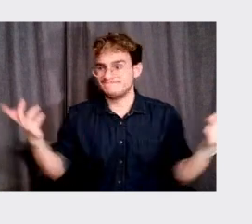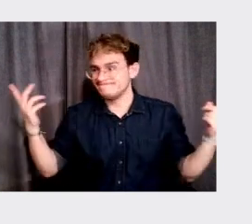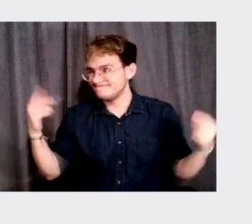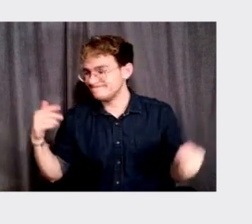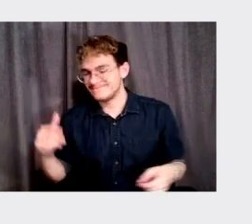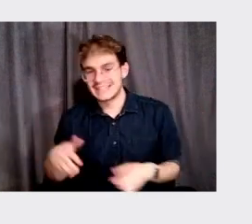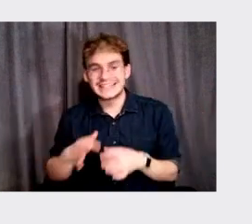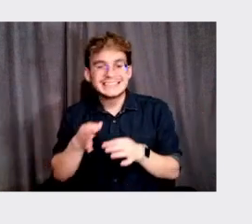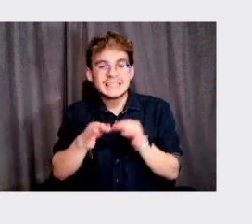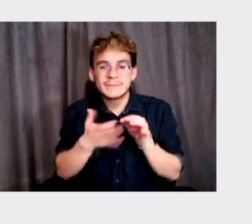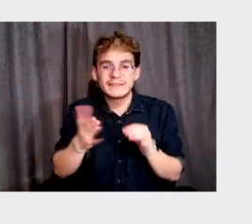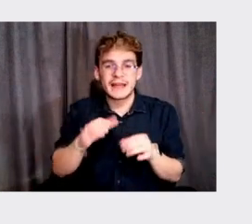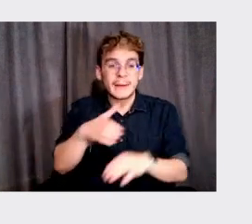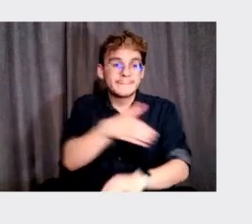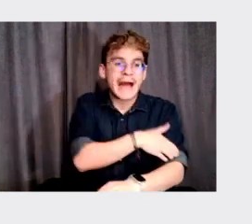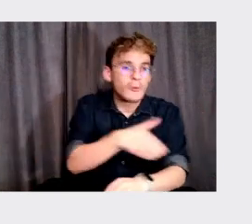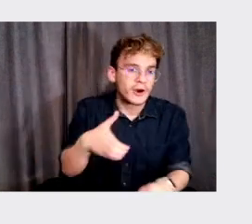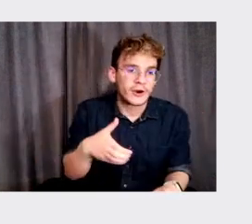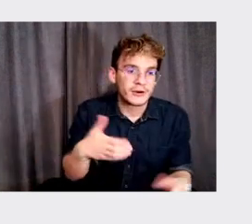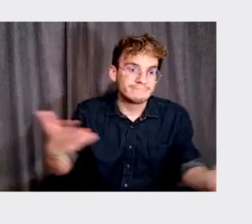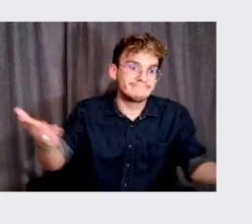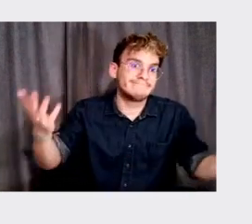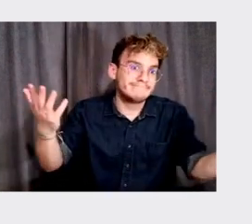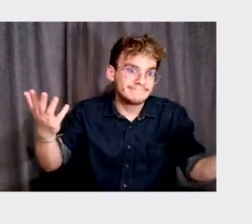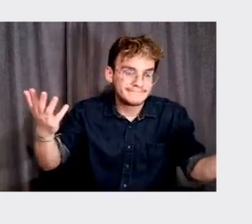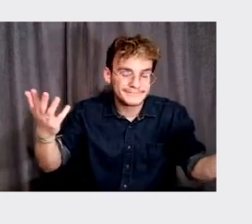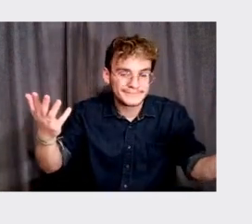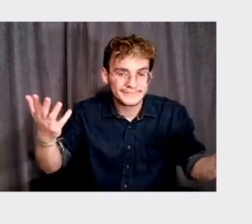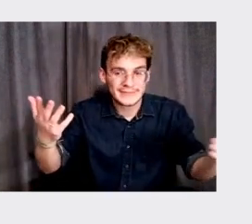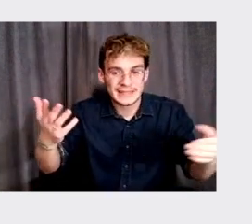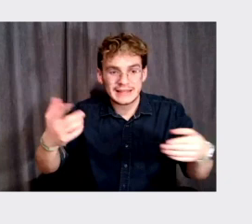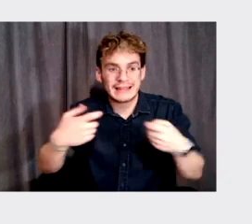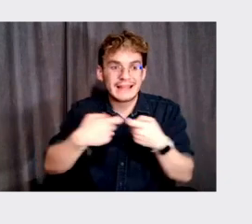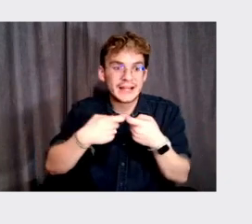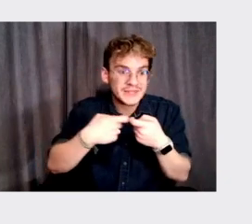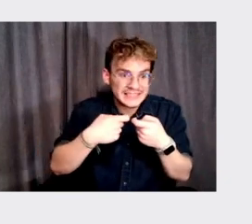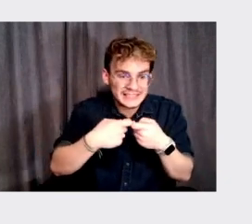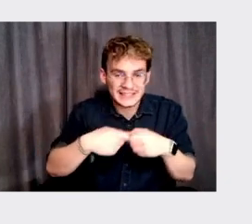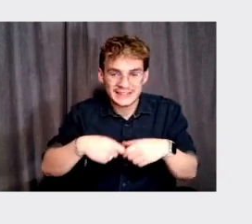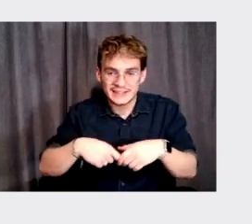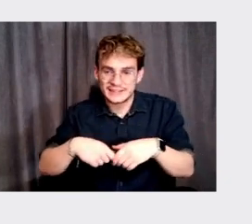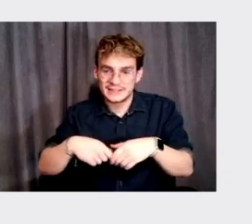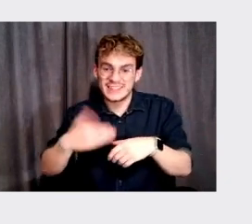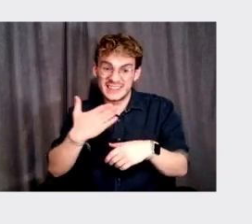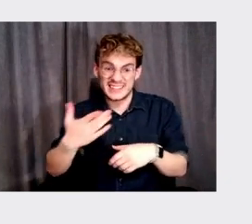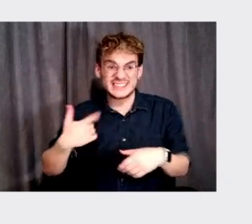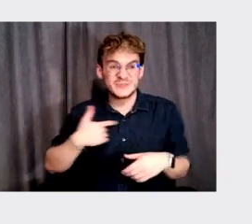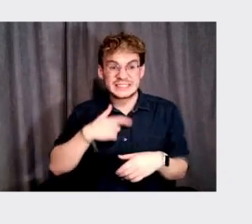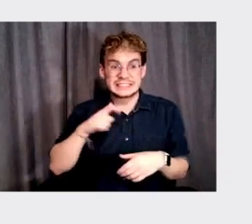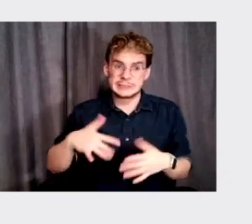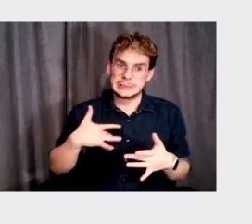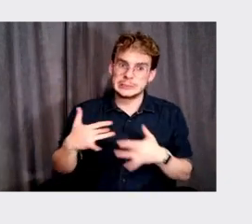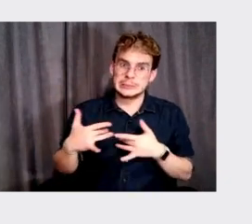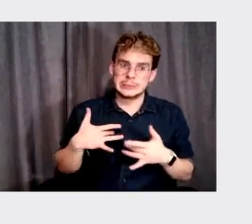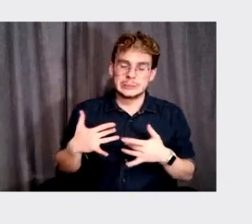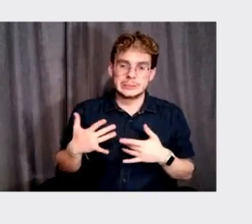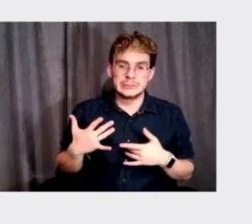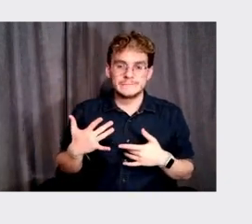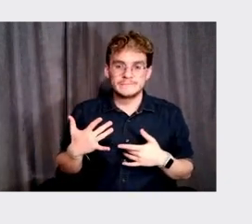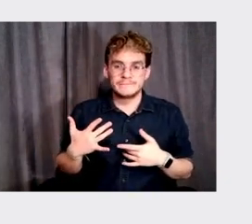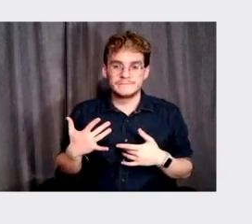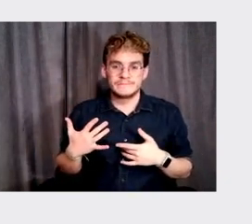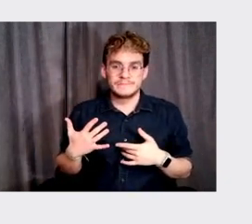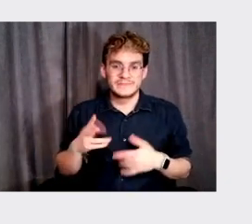you know, simple things like power and, and there's also, you know, things that we have to worry about as far as